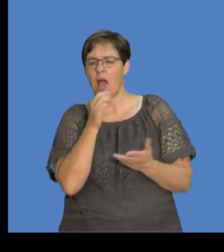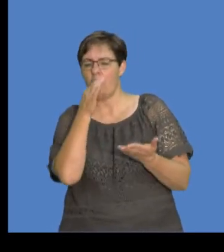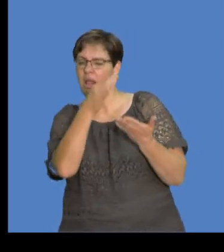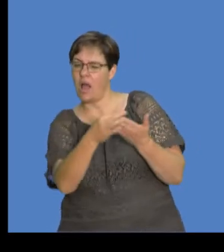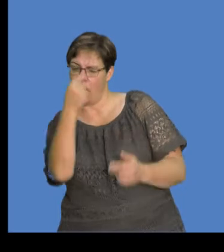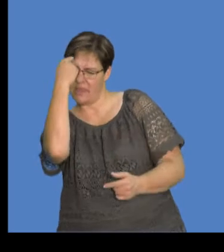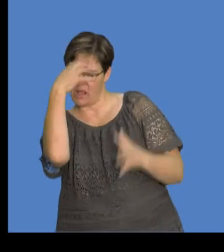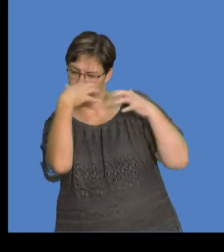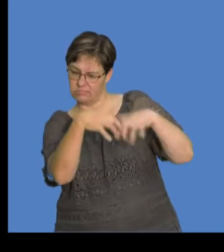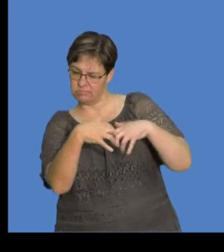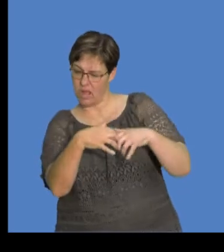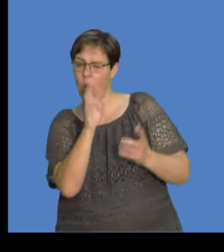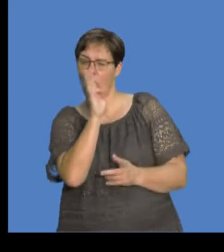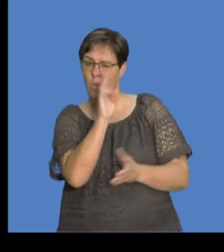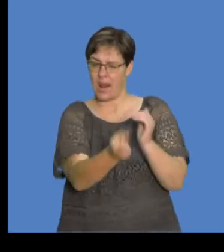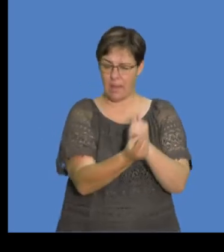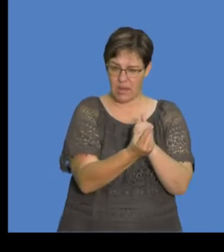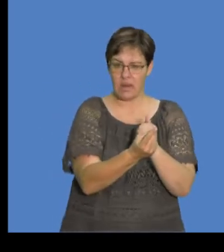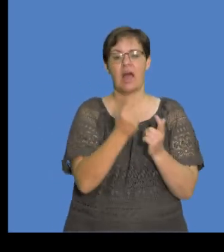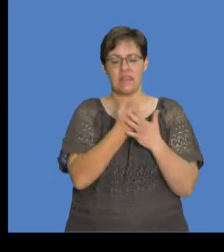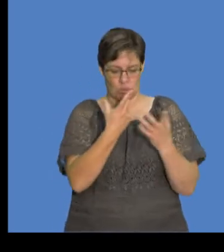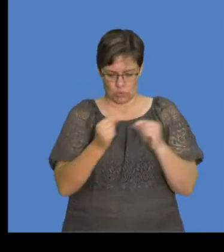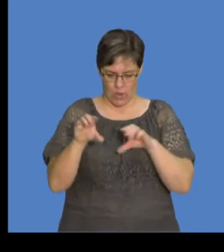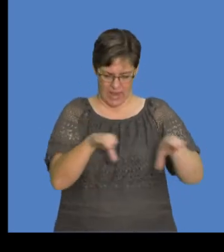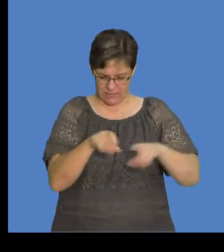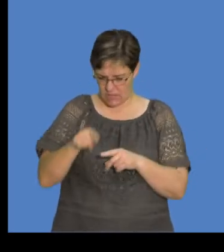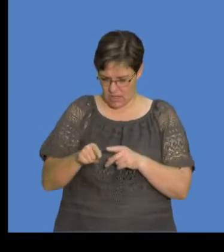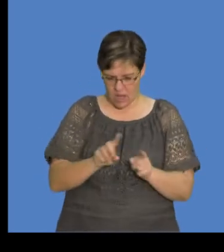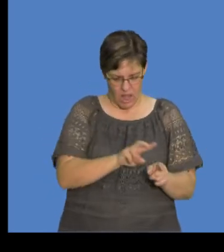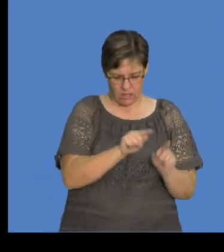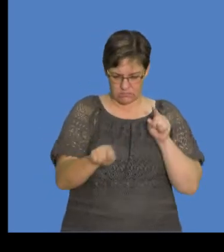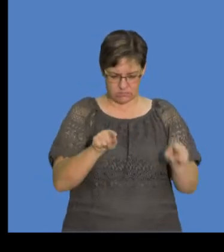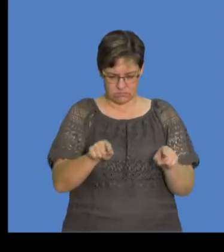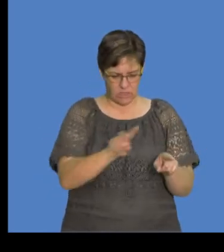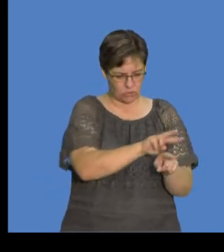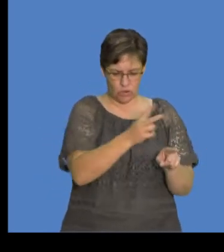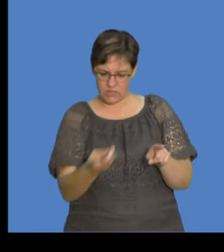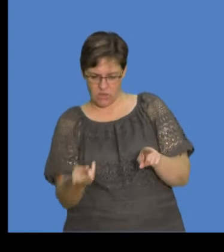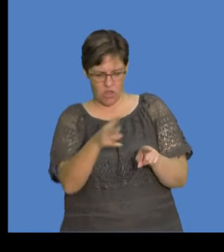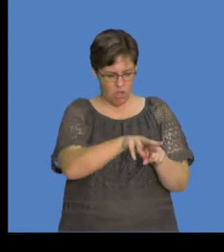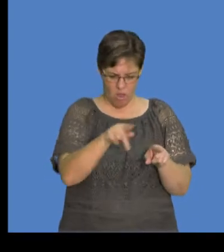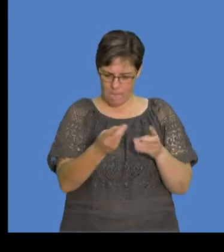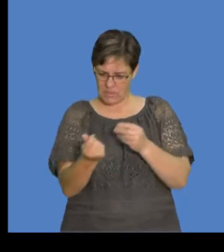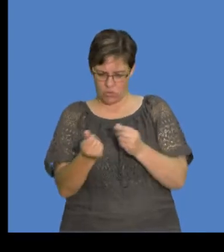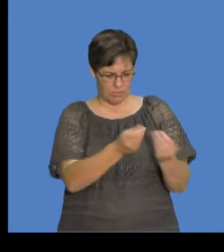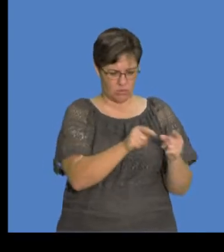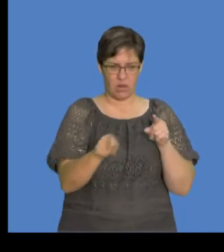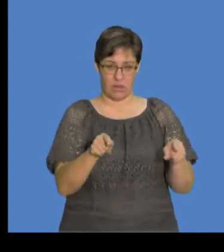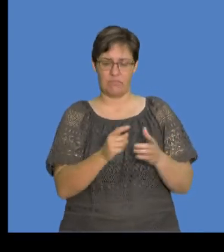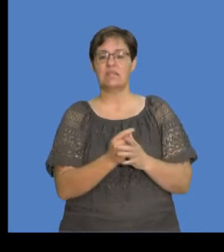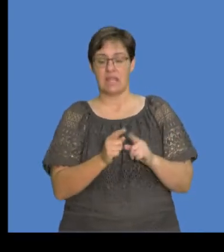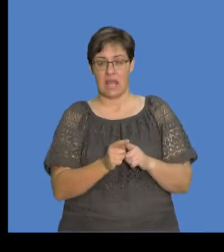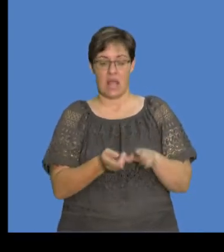you know, do some activities around the transfer of charge between two materials, right. So it says here, two